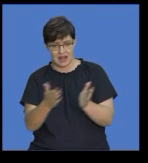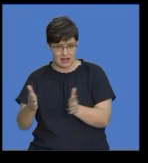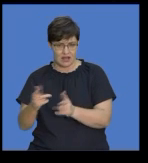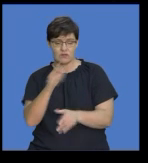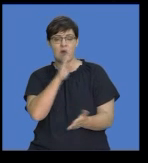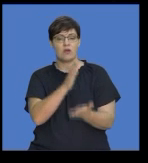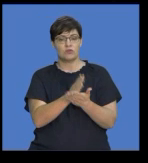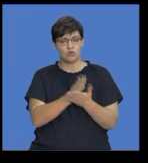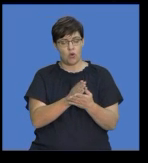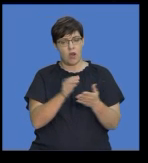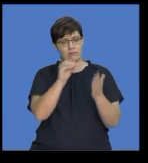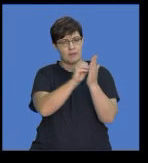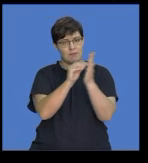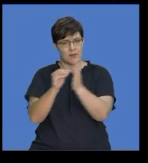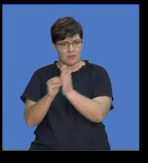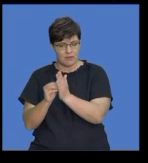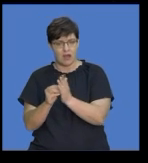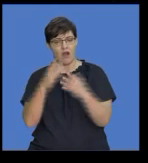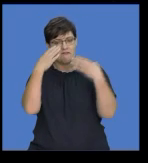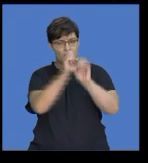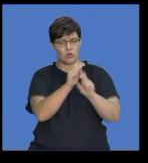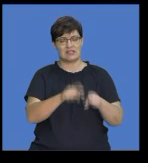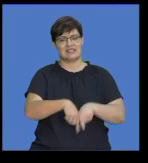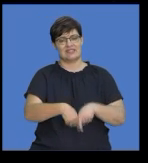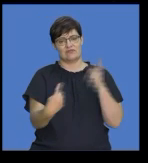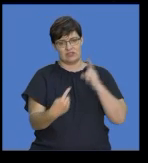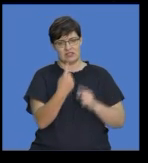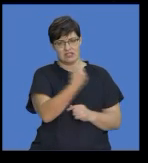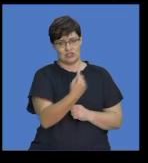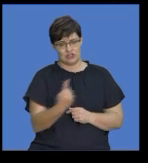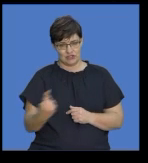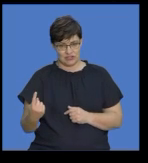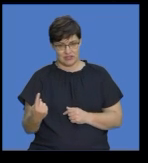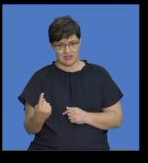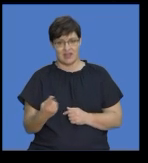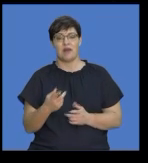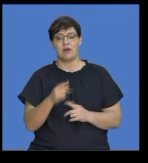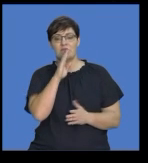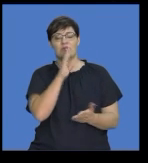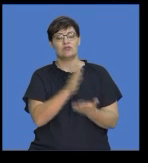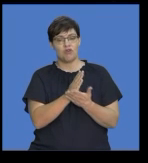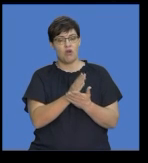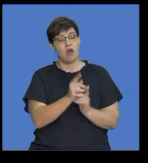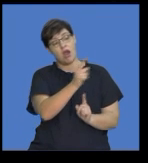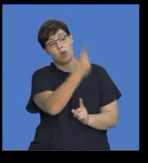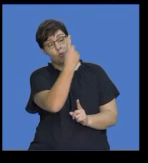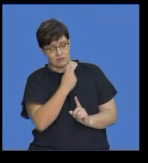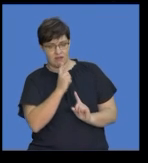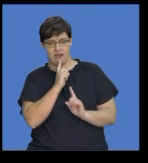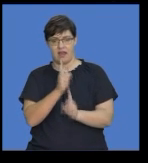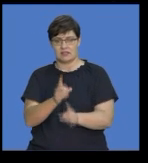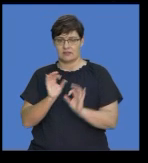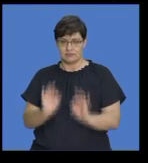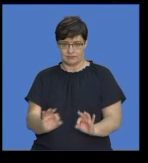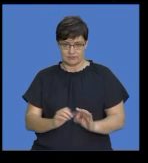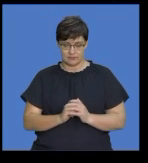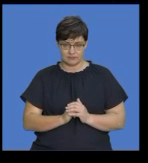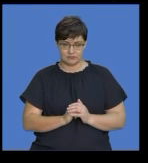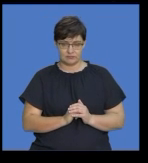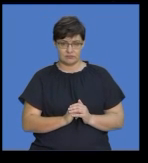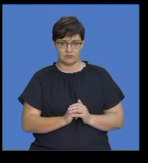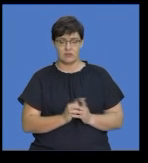have a different focus. But again, we must make sure that we are answering the question. Okay. Then, we have the postcard.